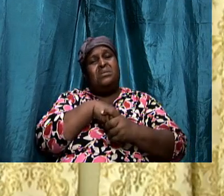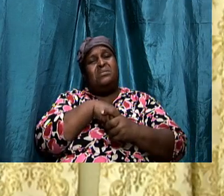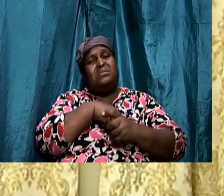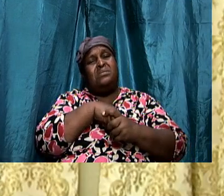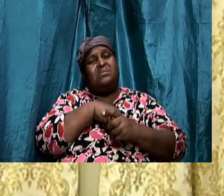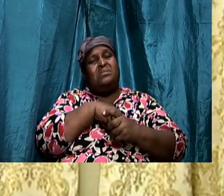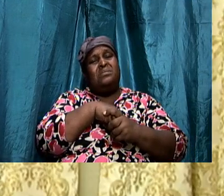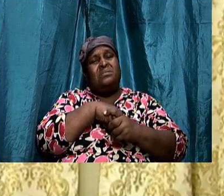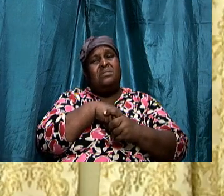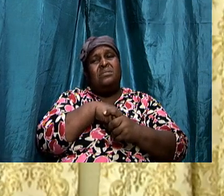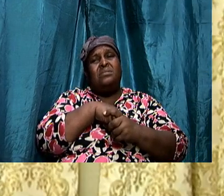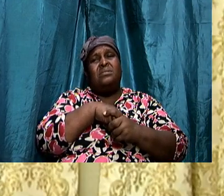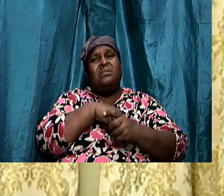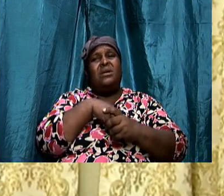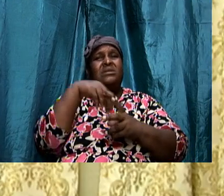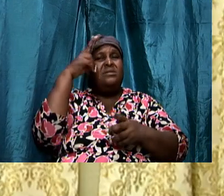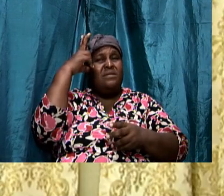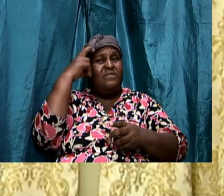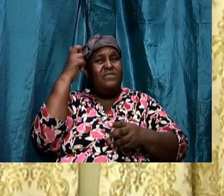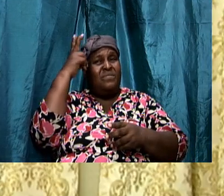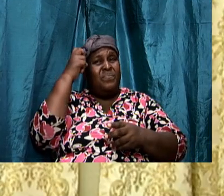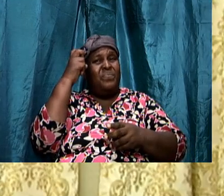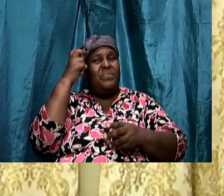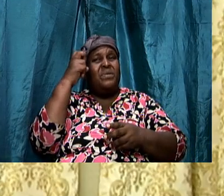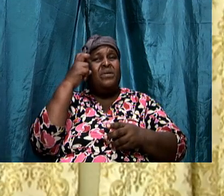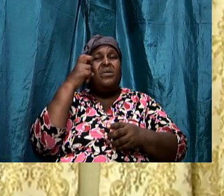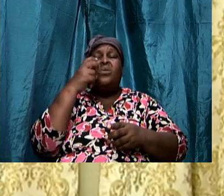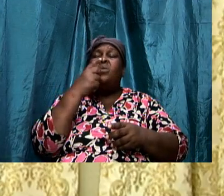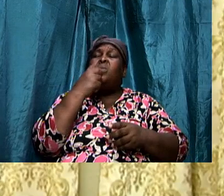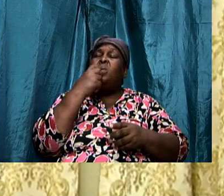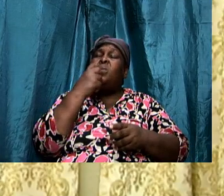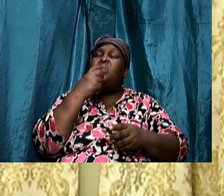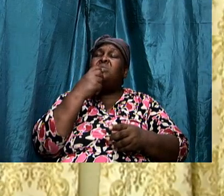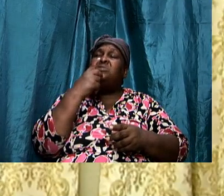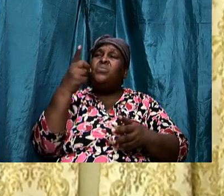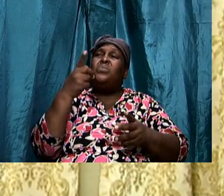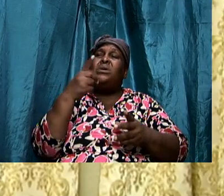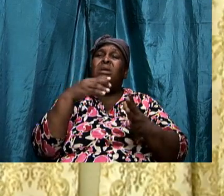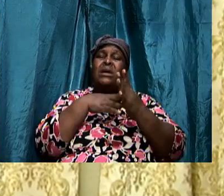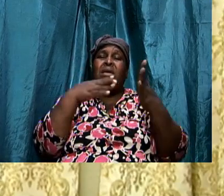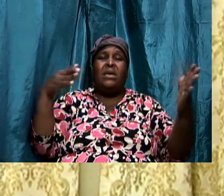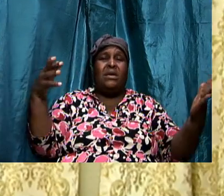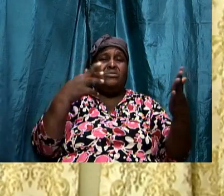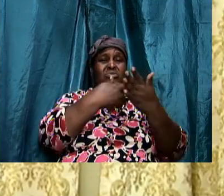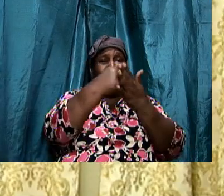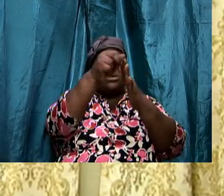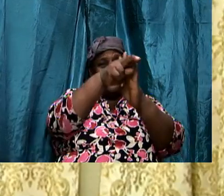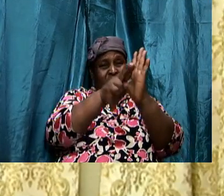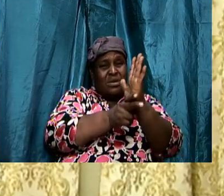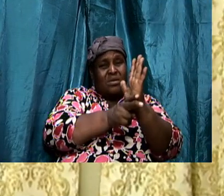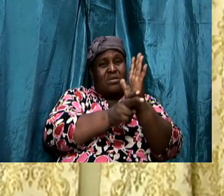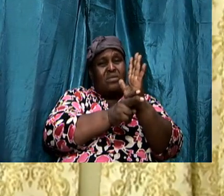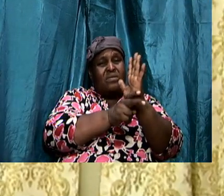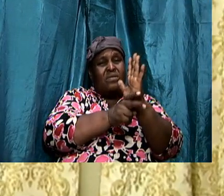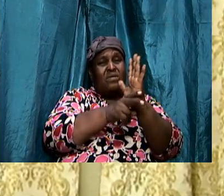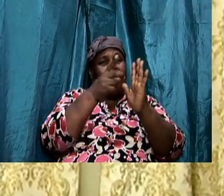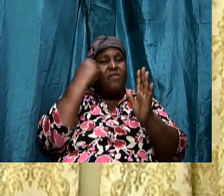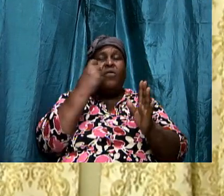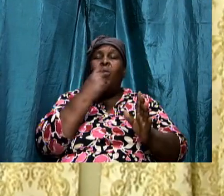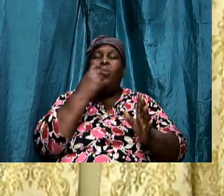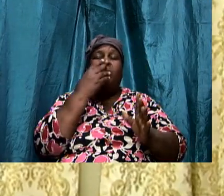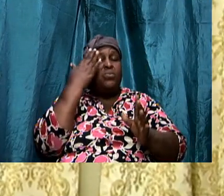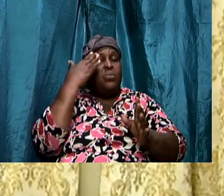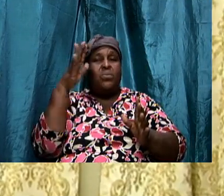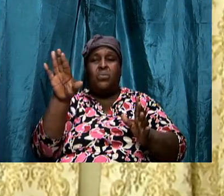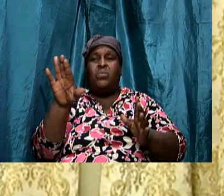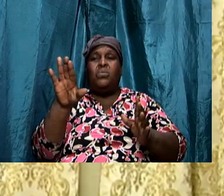and the adversary who is the one that is against righteousness for those who didn't know we just learned that